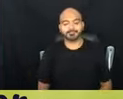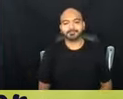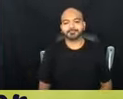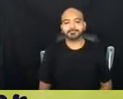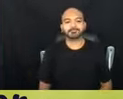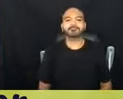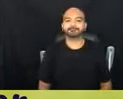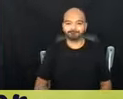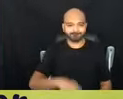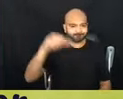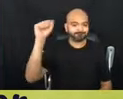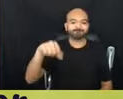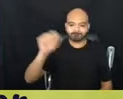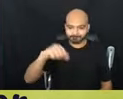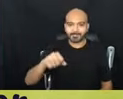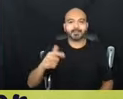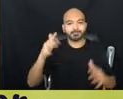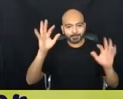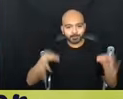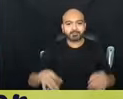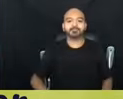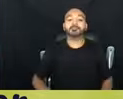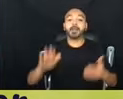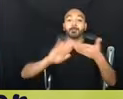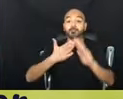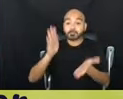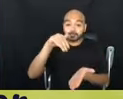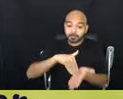Absolutely. Community centers.